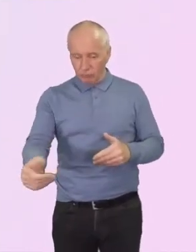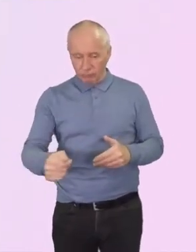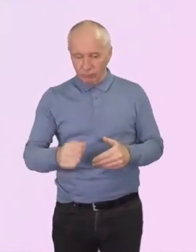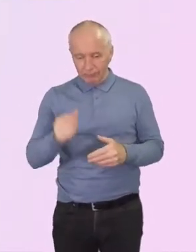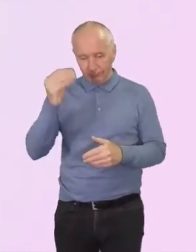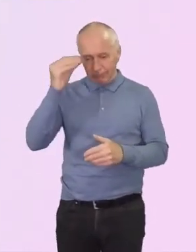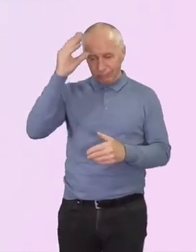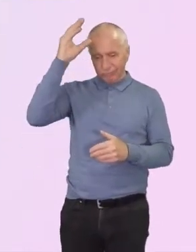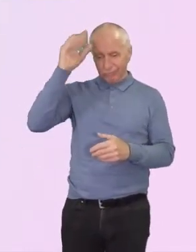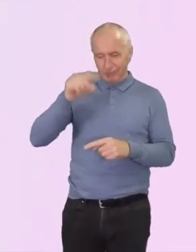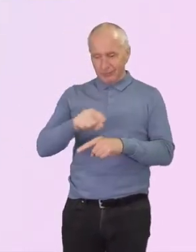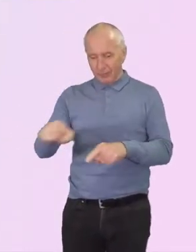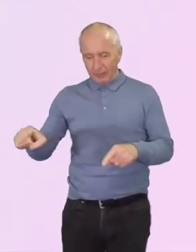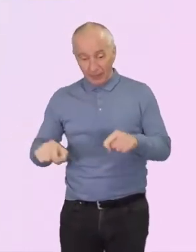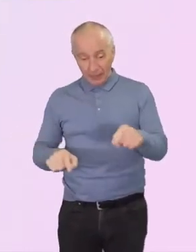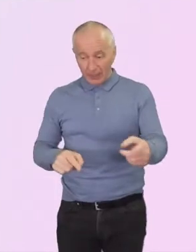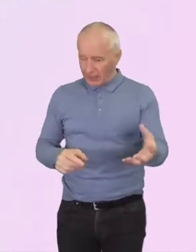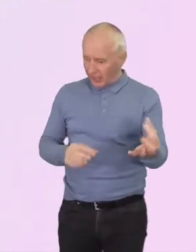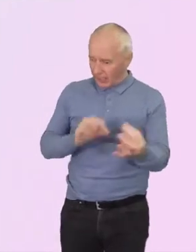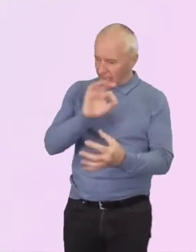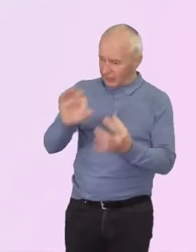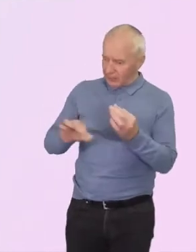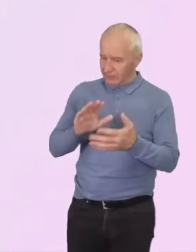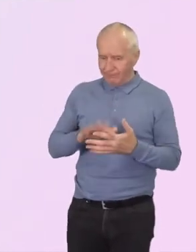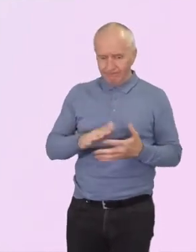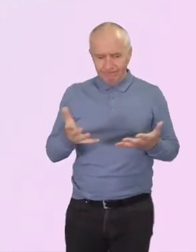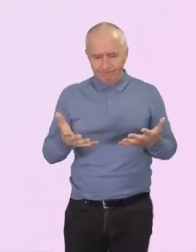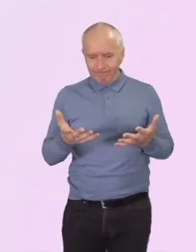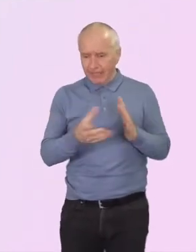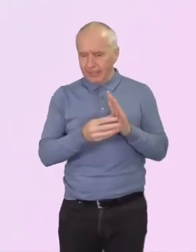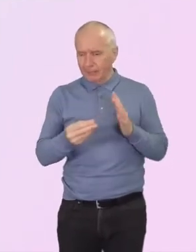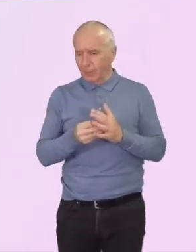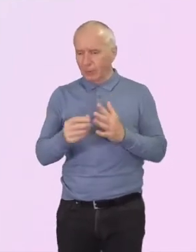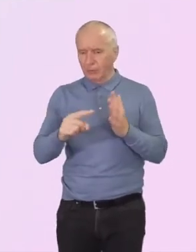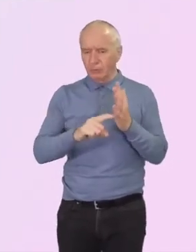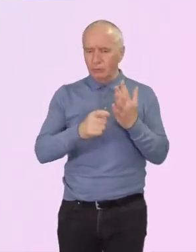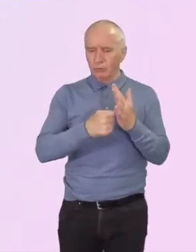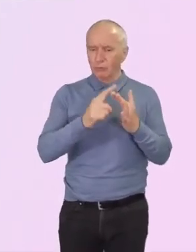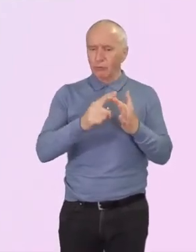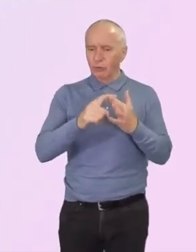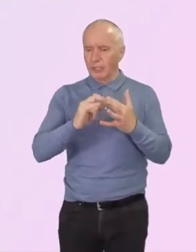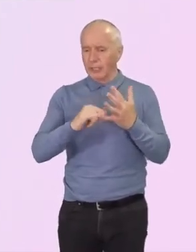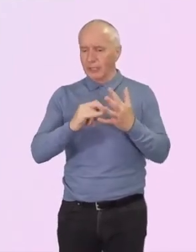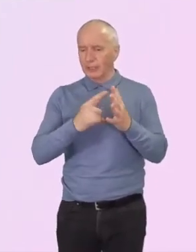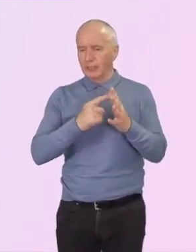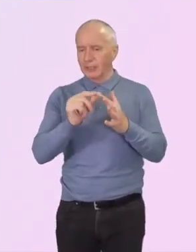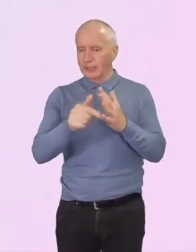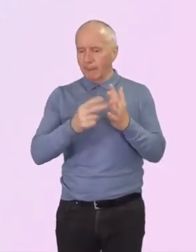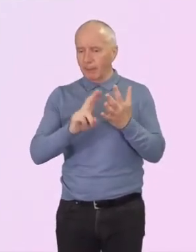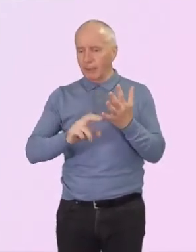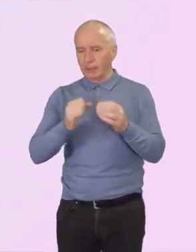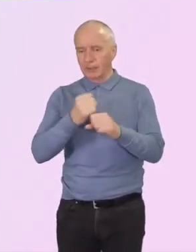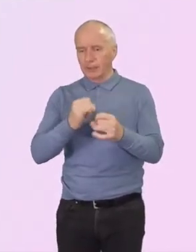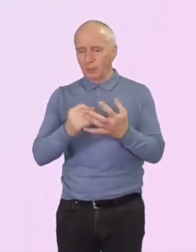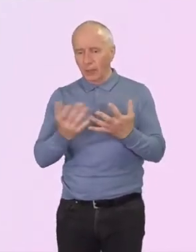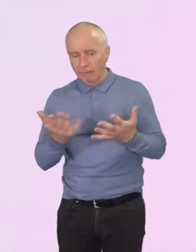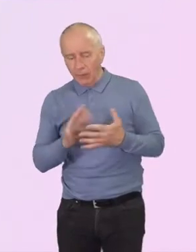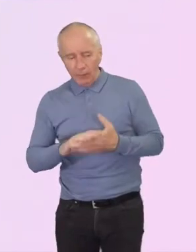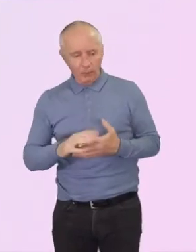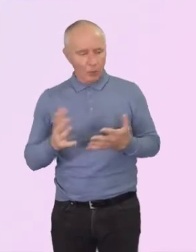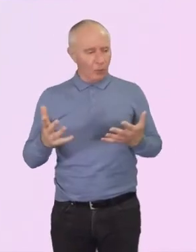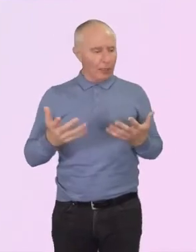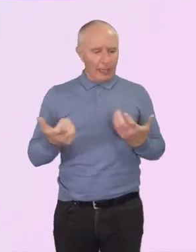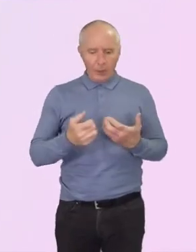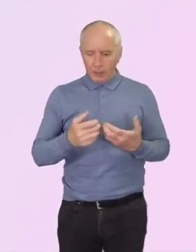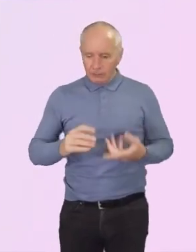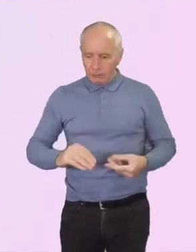things like, well, how do I get hold of tree saplings for the valuable timber species? Or how do I build a fish farm like